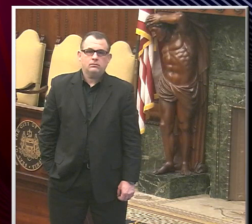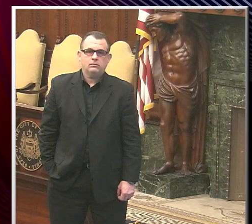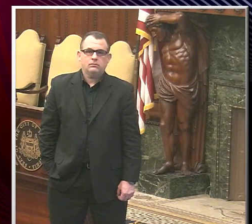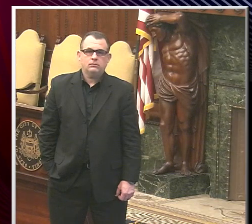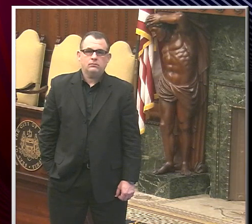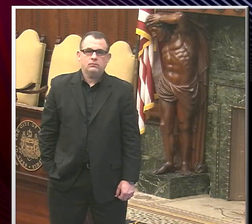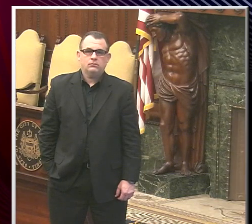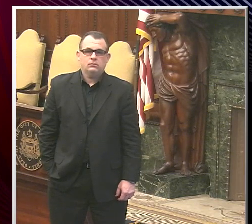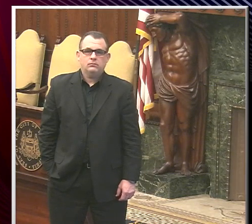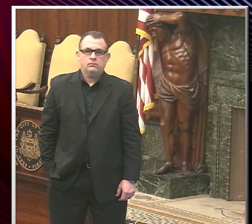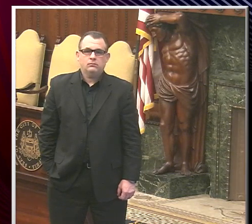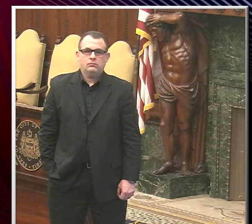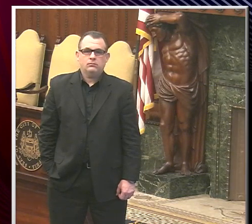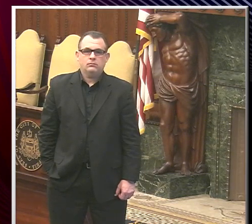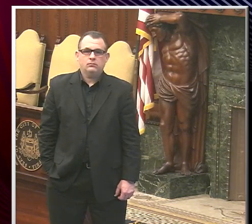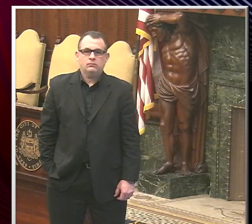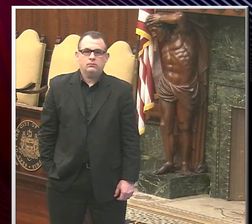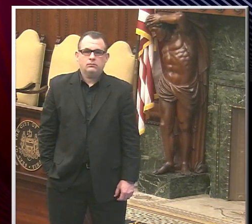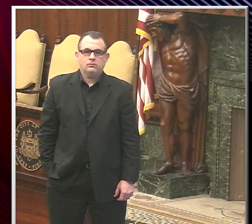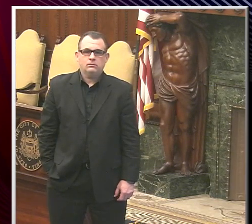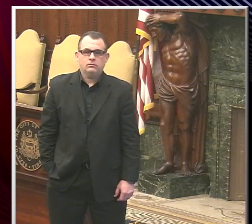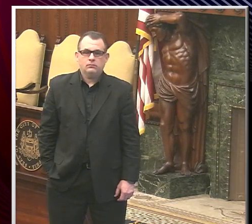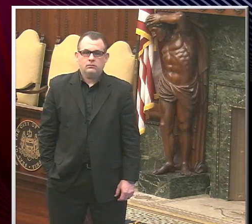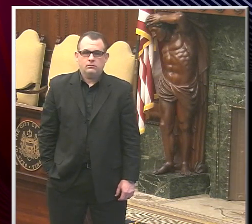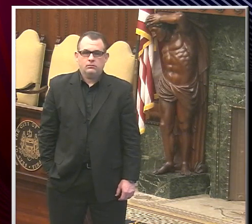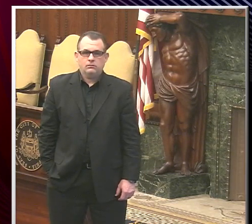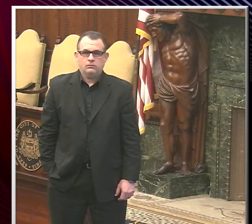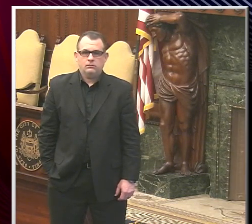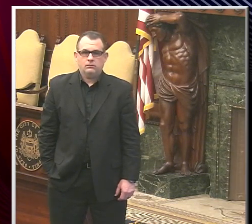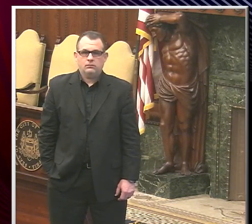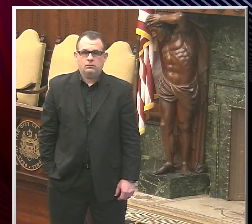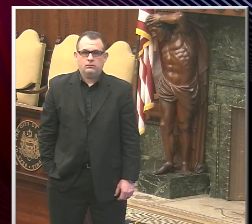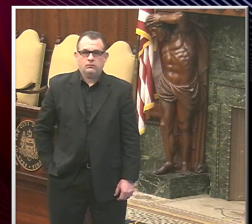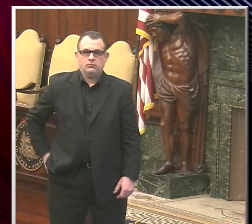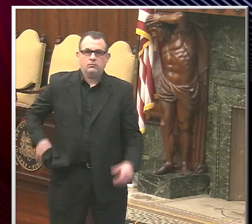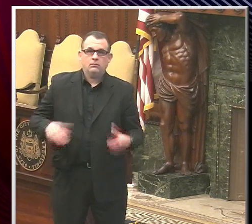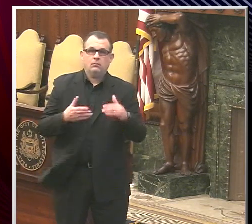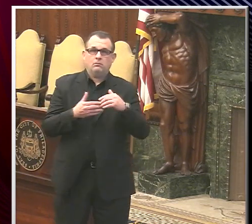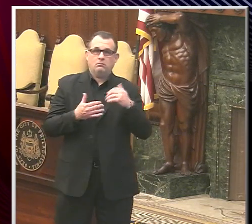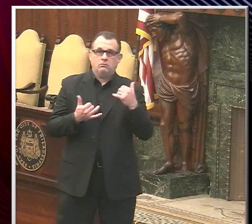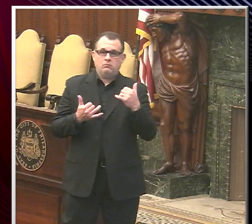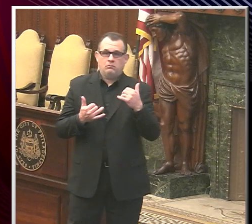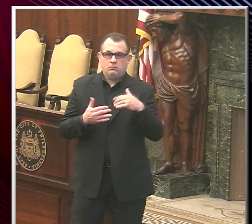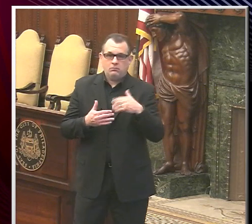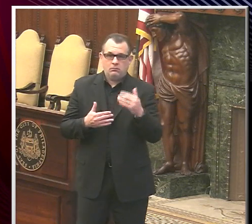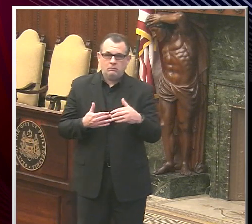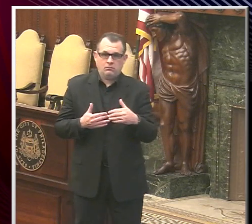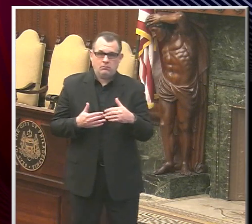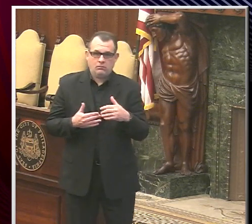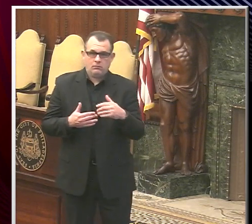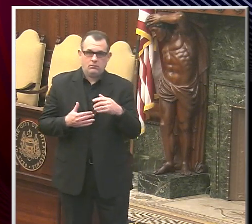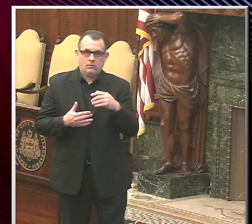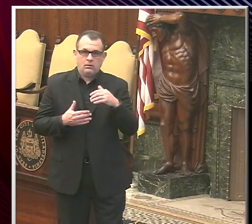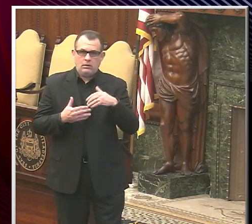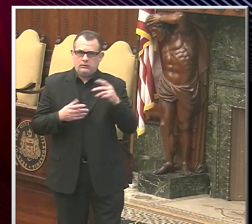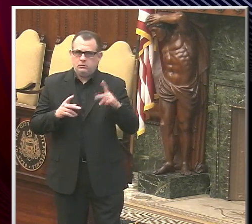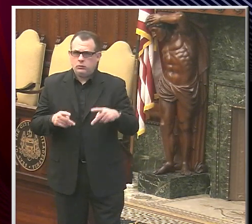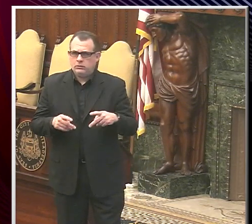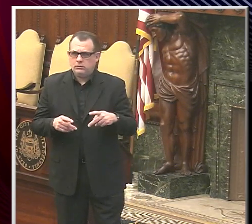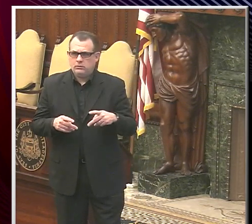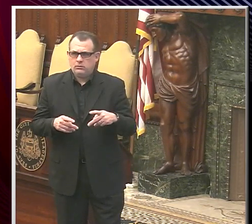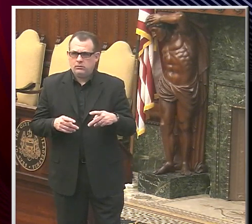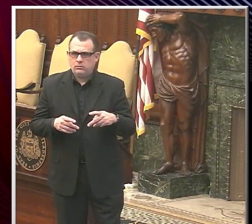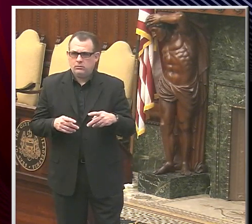vacunarlos y llegar donde ellos estén. Gracias. Muchas gracias a ustedes. ¿Cómo no,